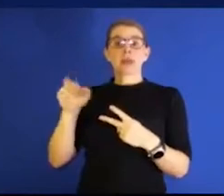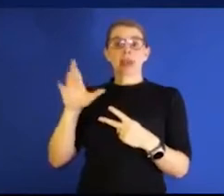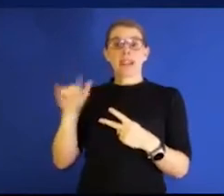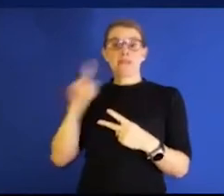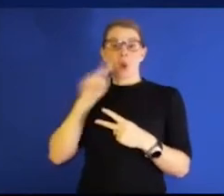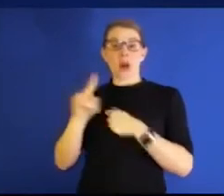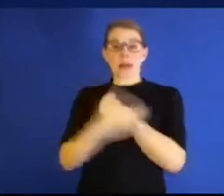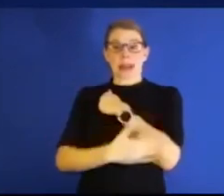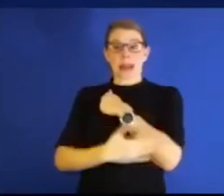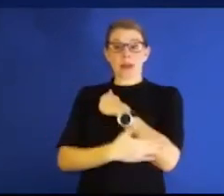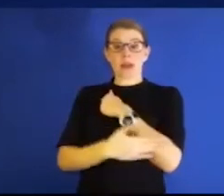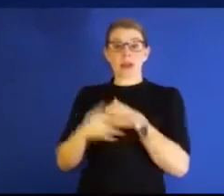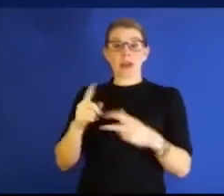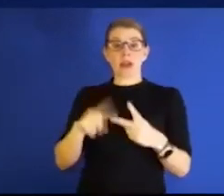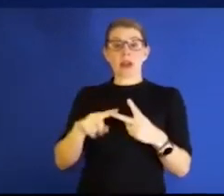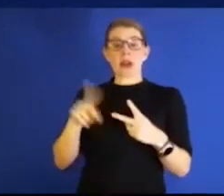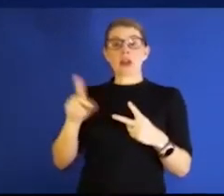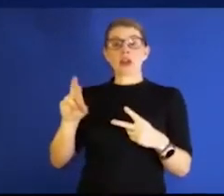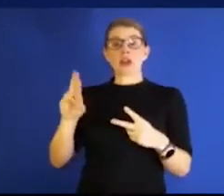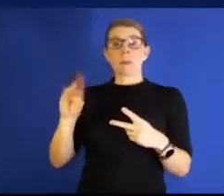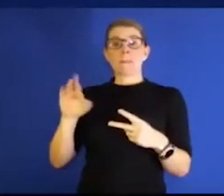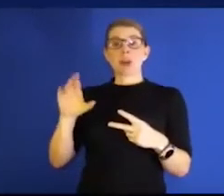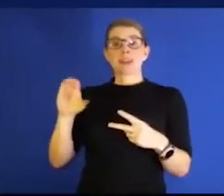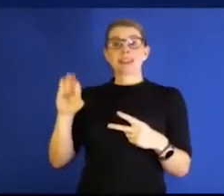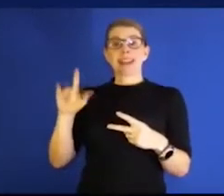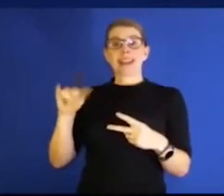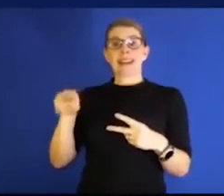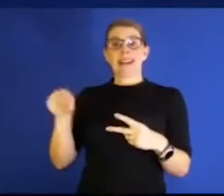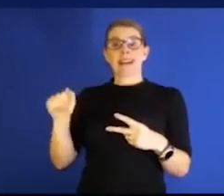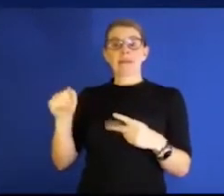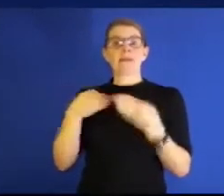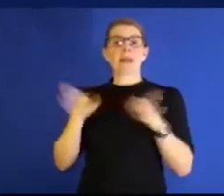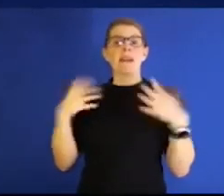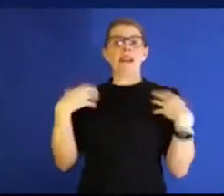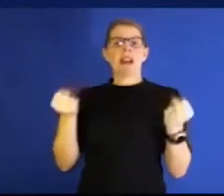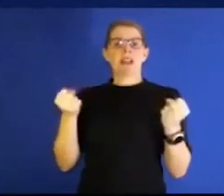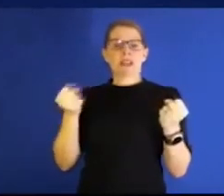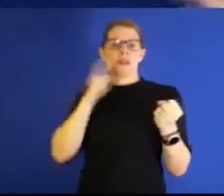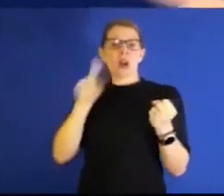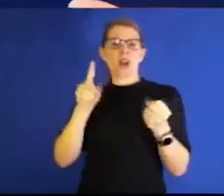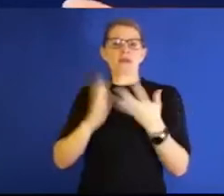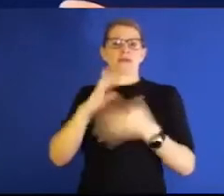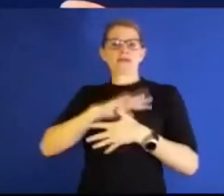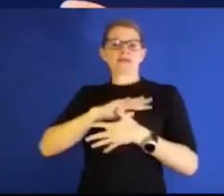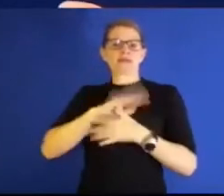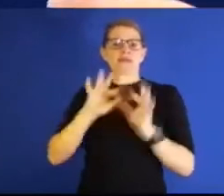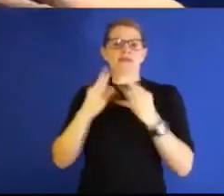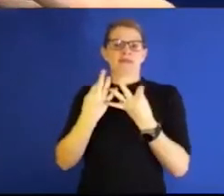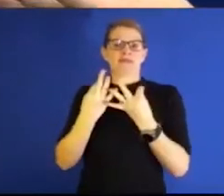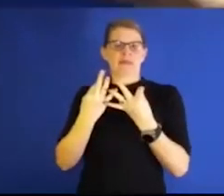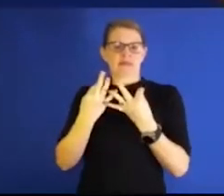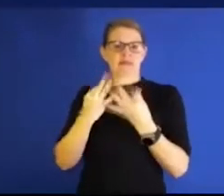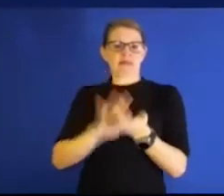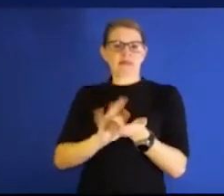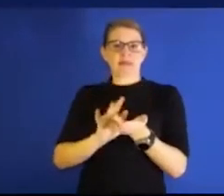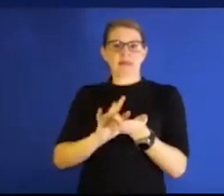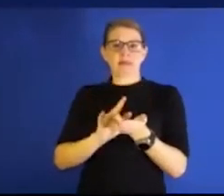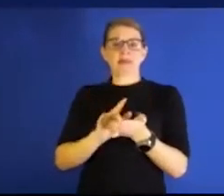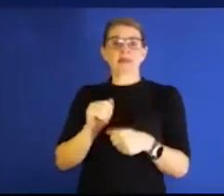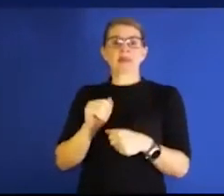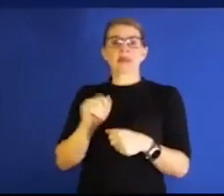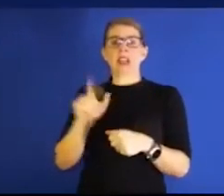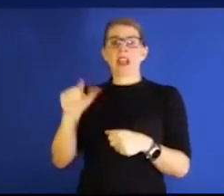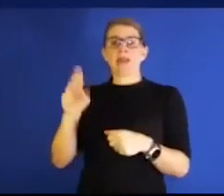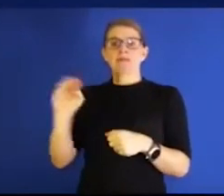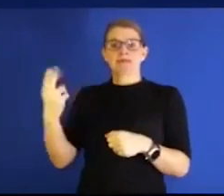and Dr. Tar Marcellino, who is the public health officer for the county of family medicine, Dr. LMH. They've been on our medical advisory team,